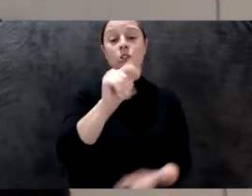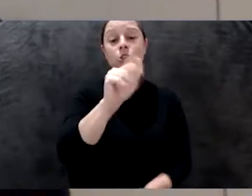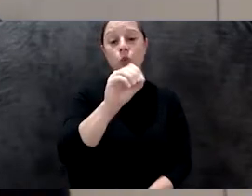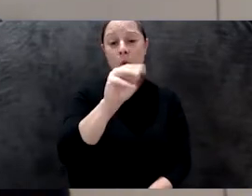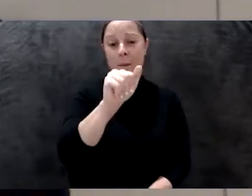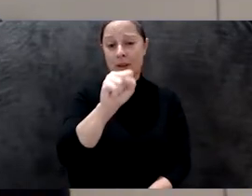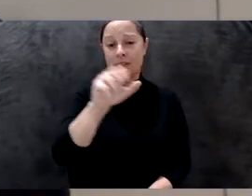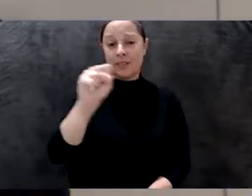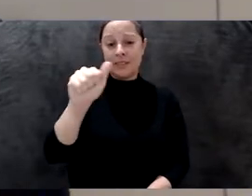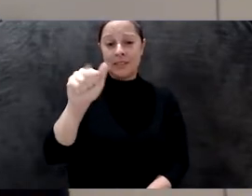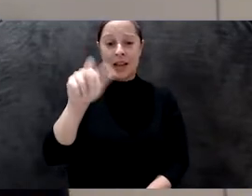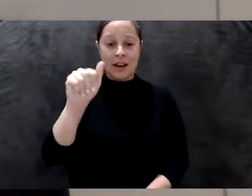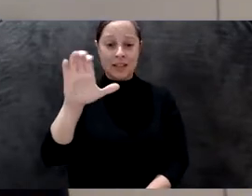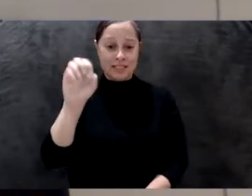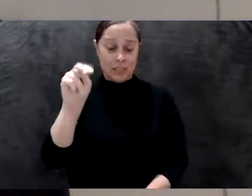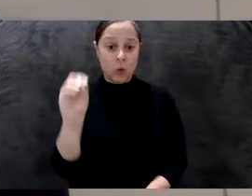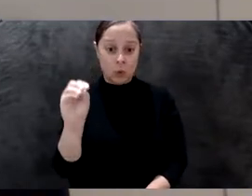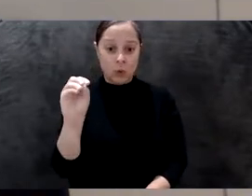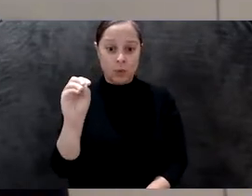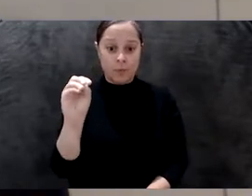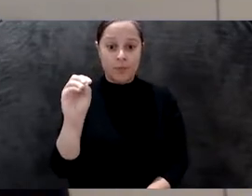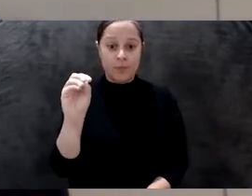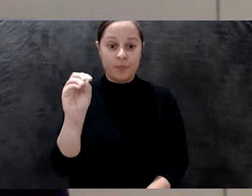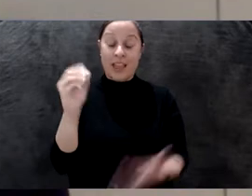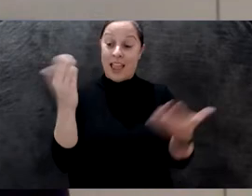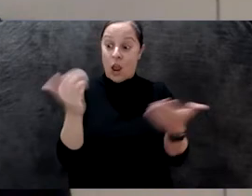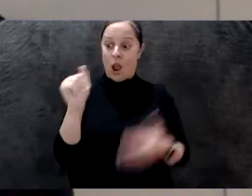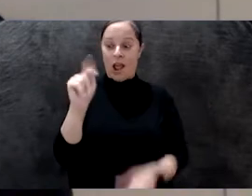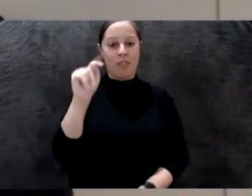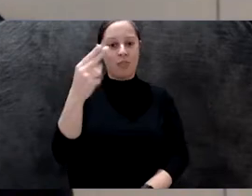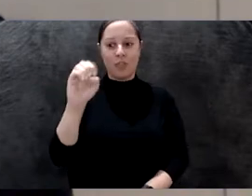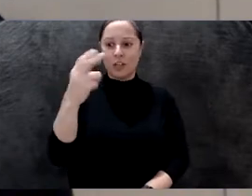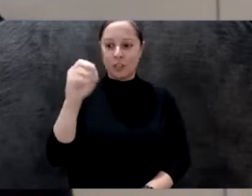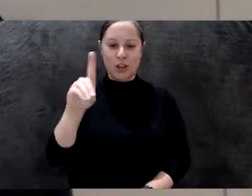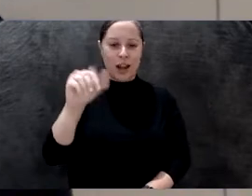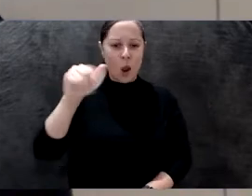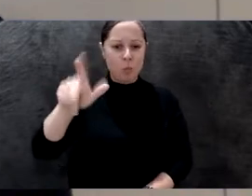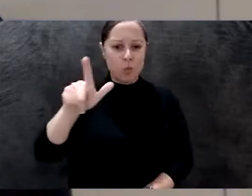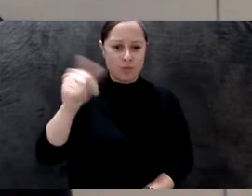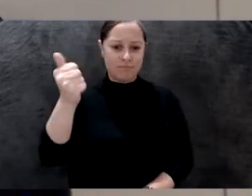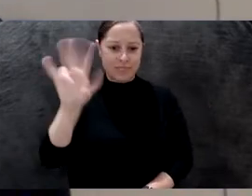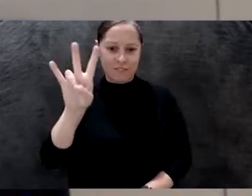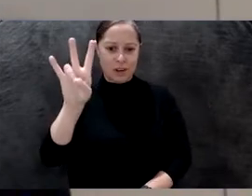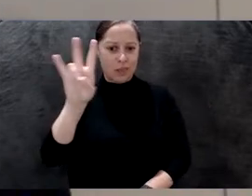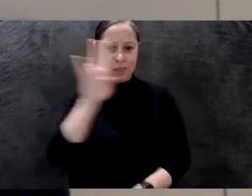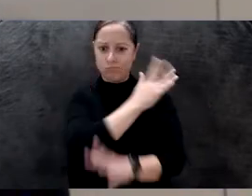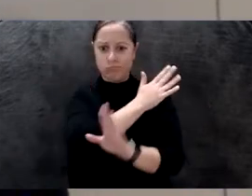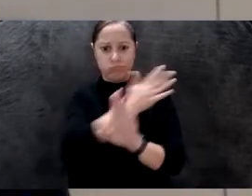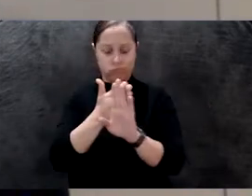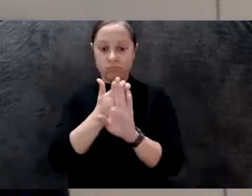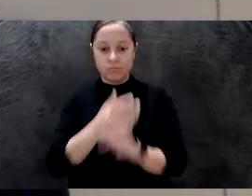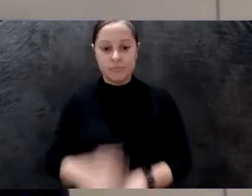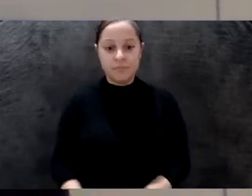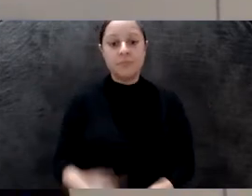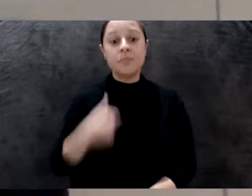view at The Shed through April 17th. I want to start by sharing the points of access that are